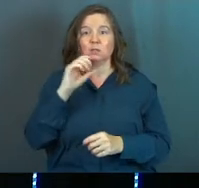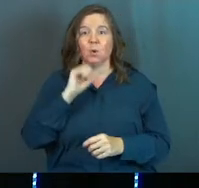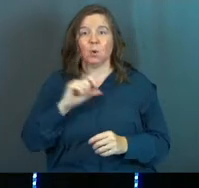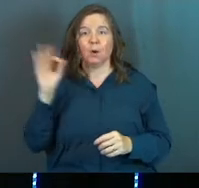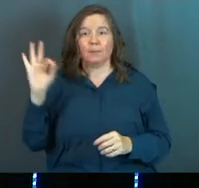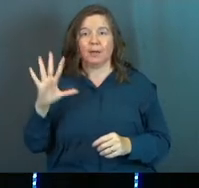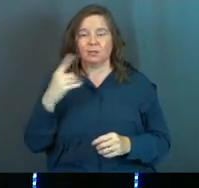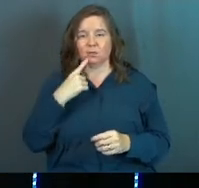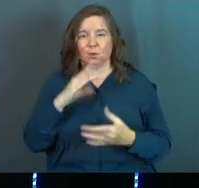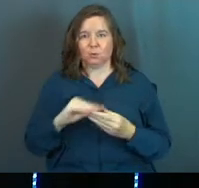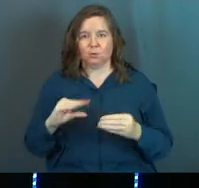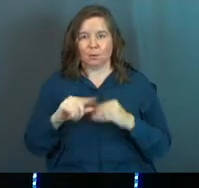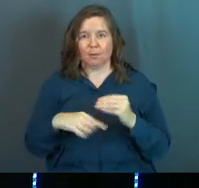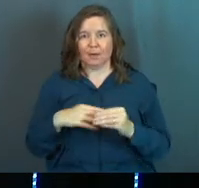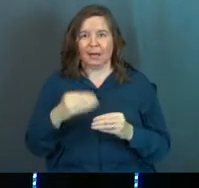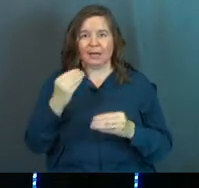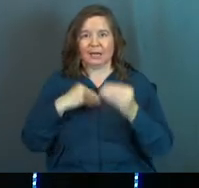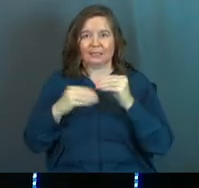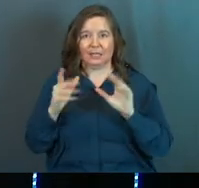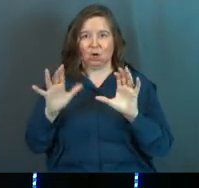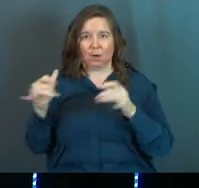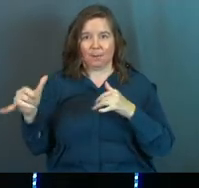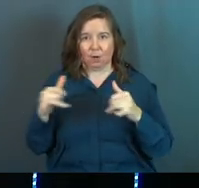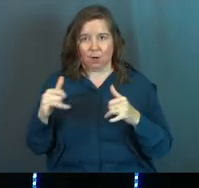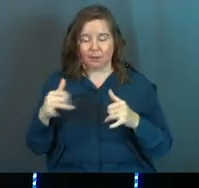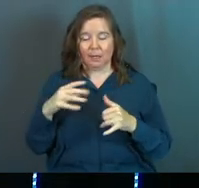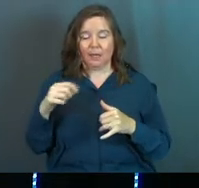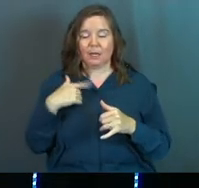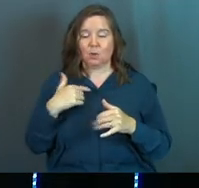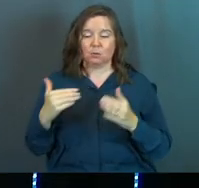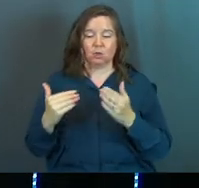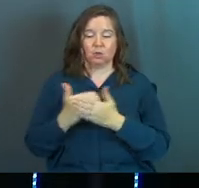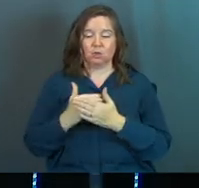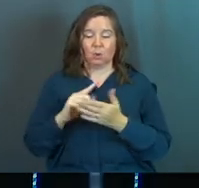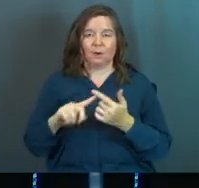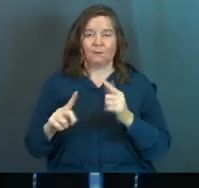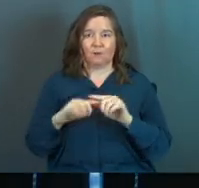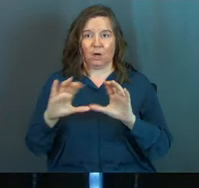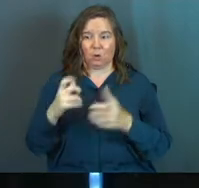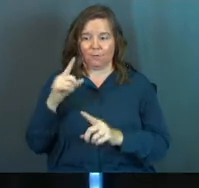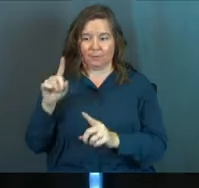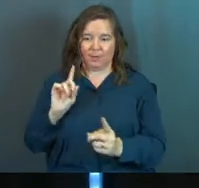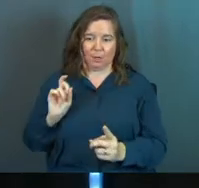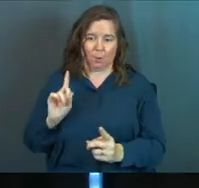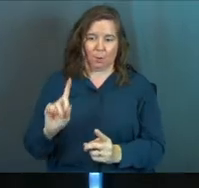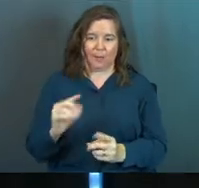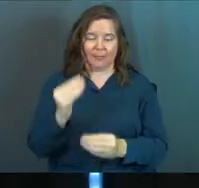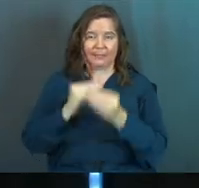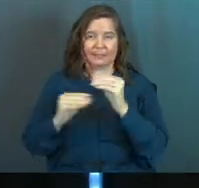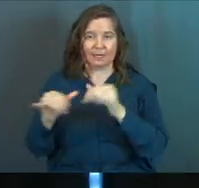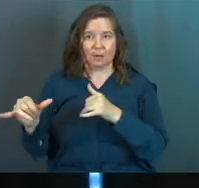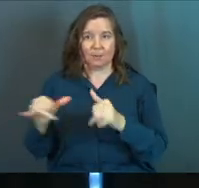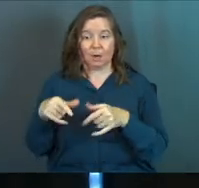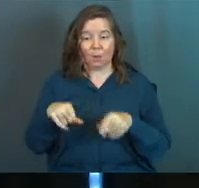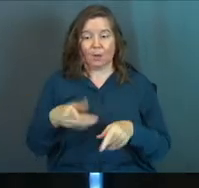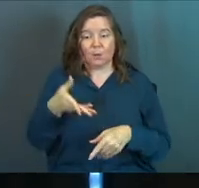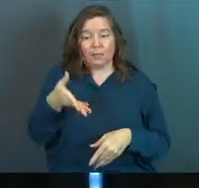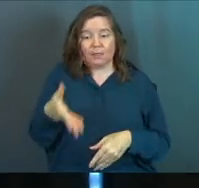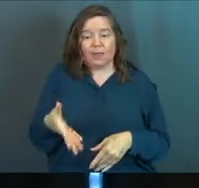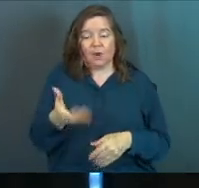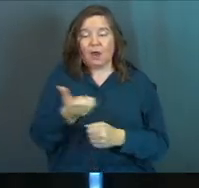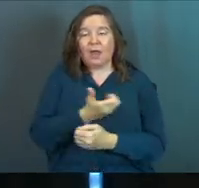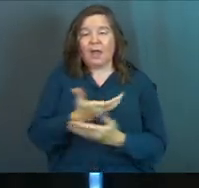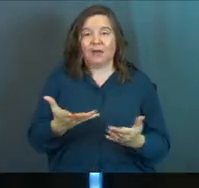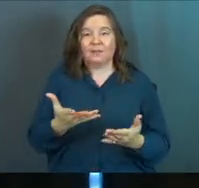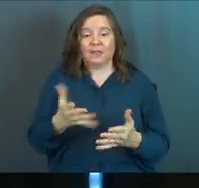pastor and he told this story about a dinner party that he went to. And it was a brand new friend group for him. And he went to this dinner party. And while he was there,